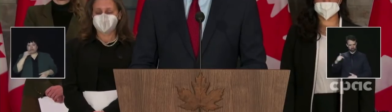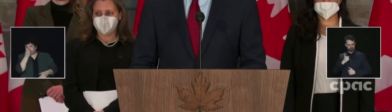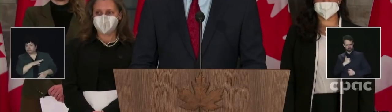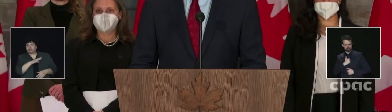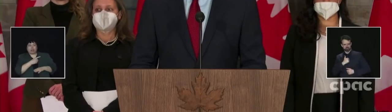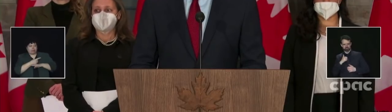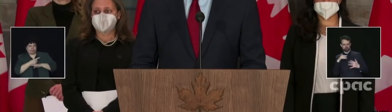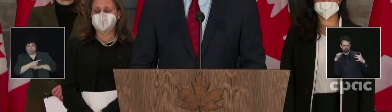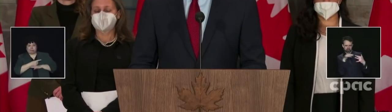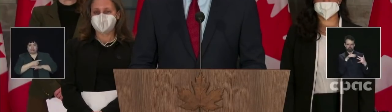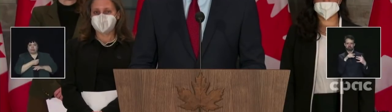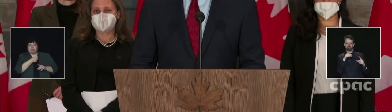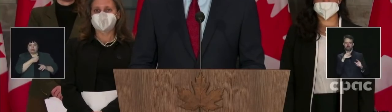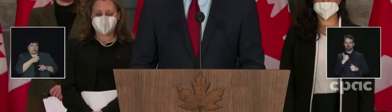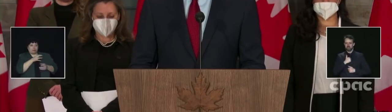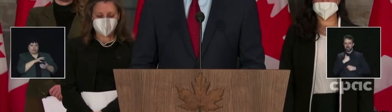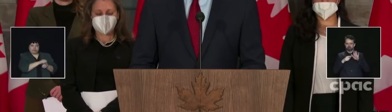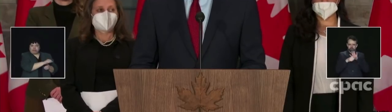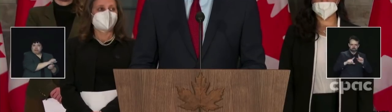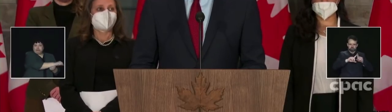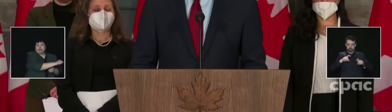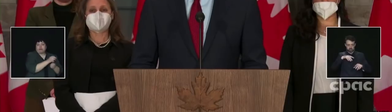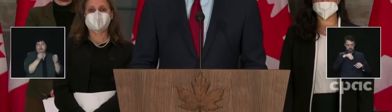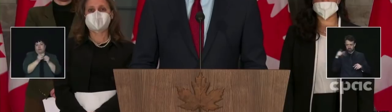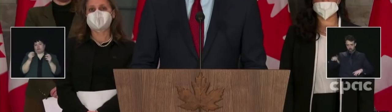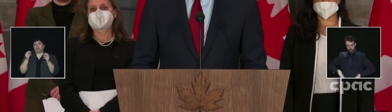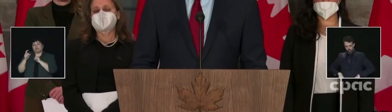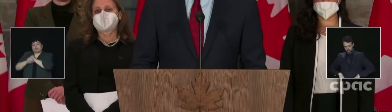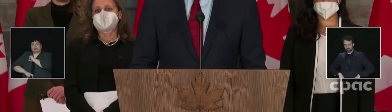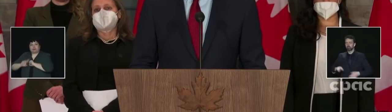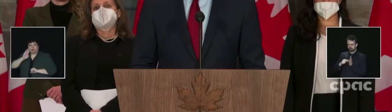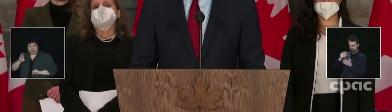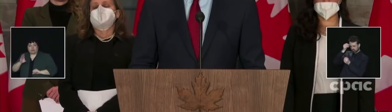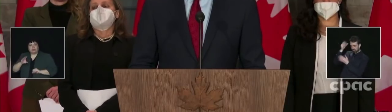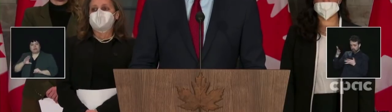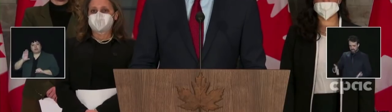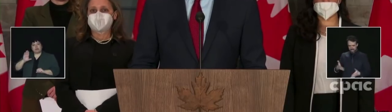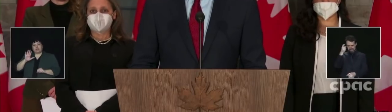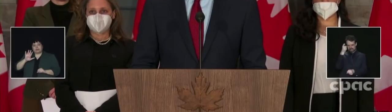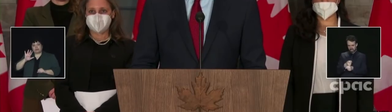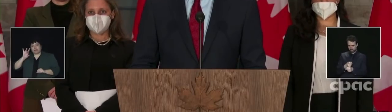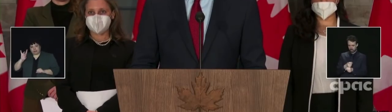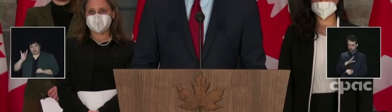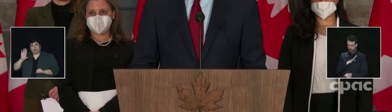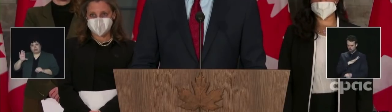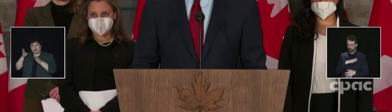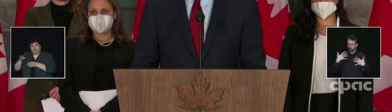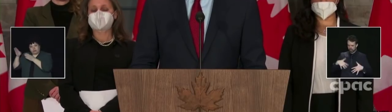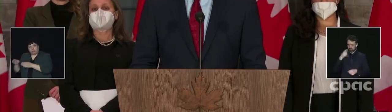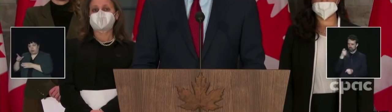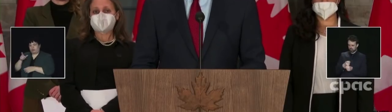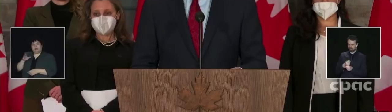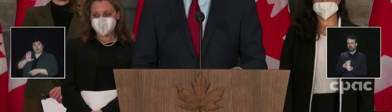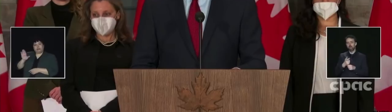further severe sanctions. These sanctions will target 58 individuals and entities,